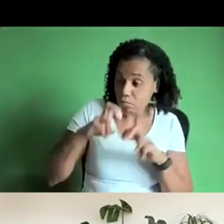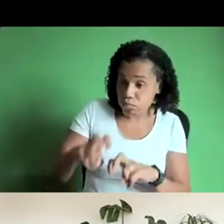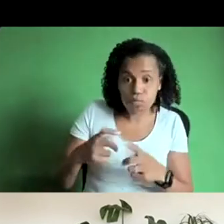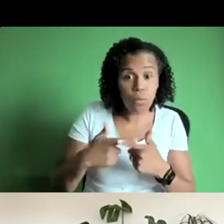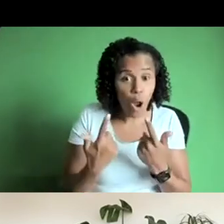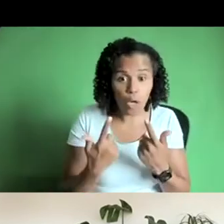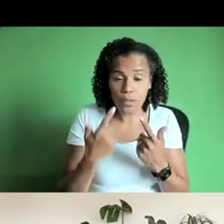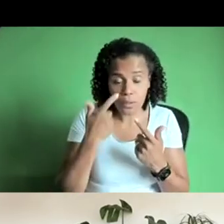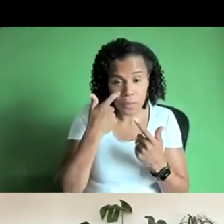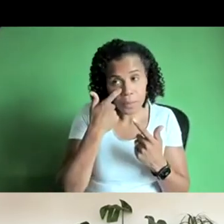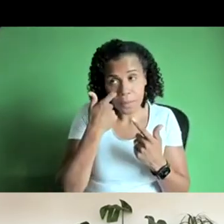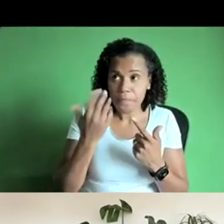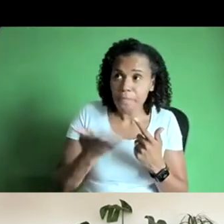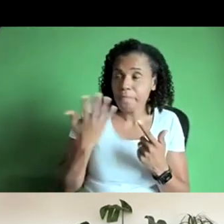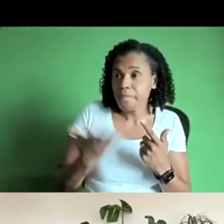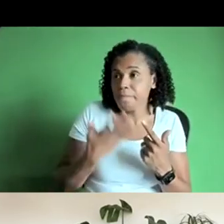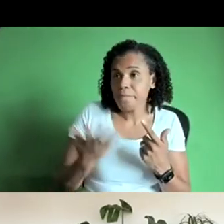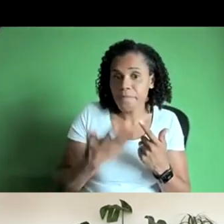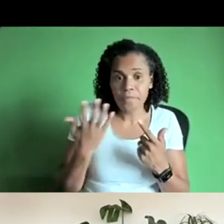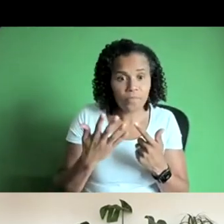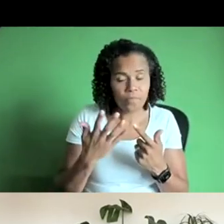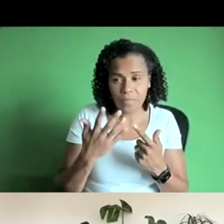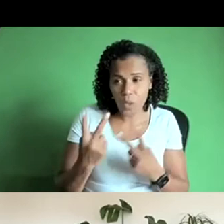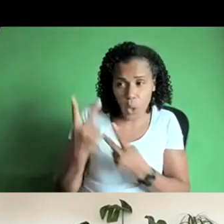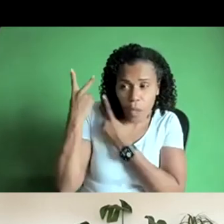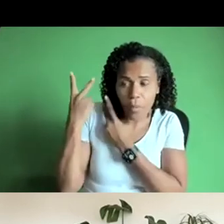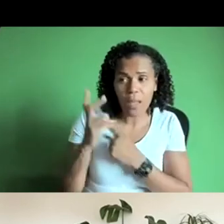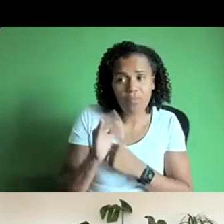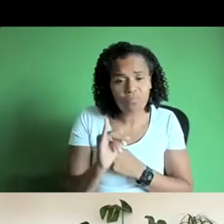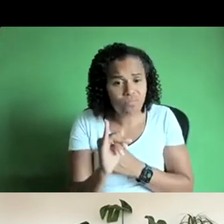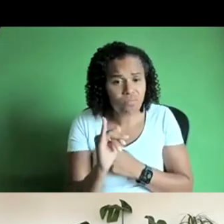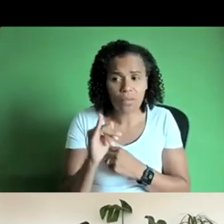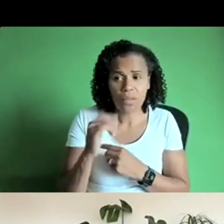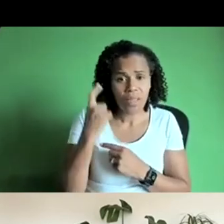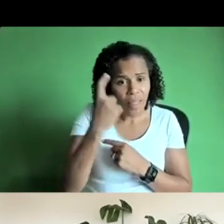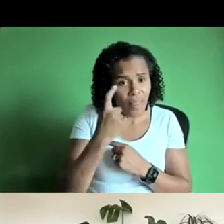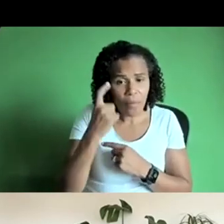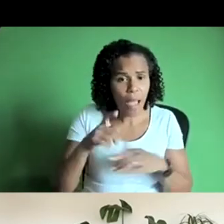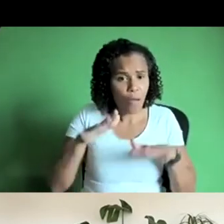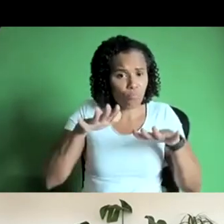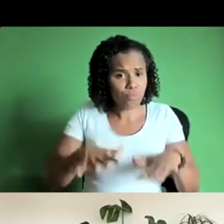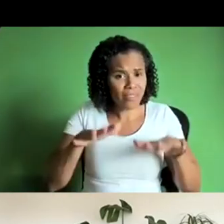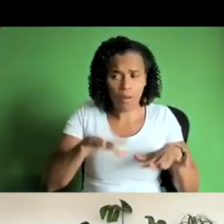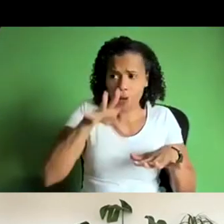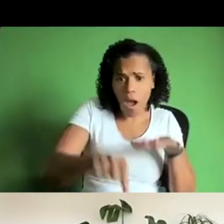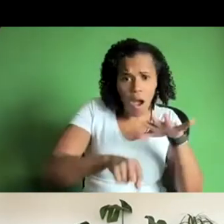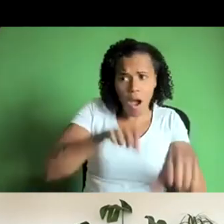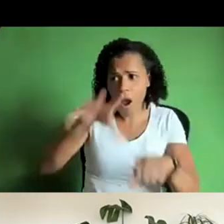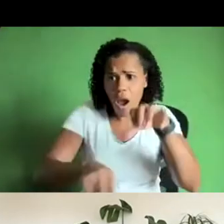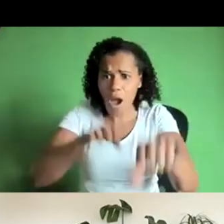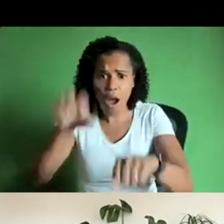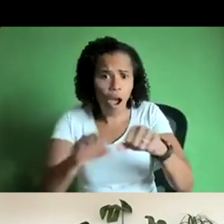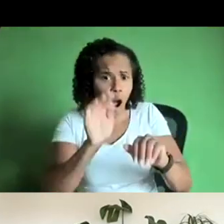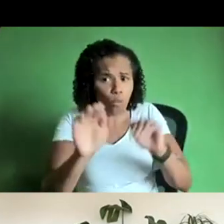exploring um the brutality and the discrimination within the empire but also what happened over here is as well